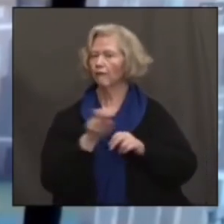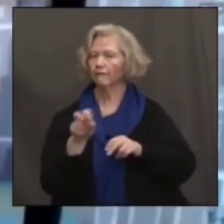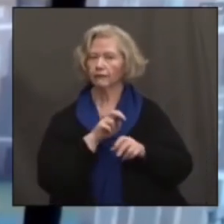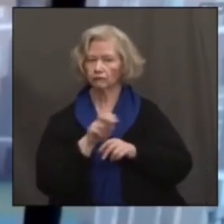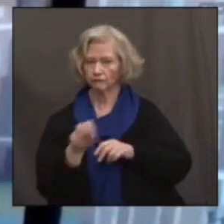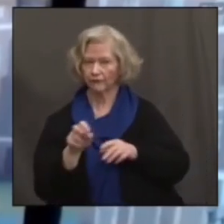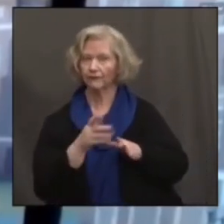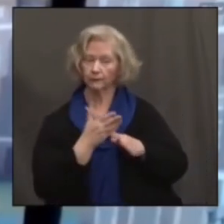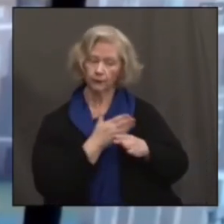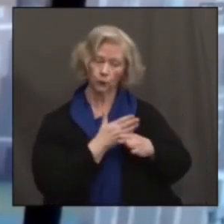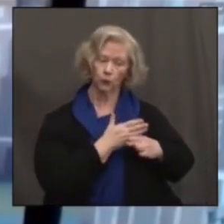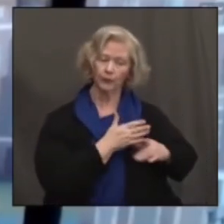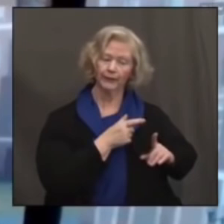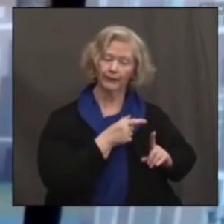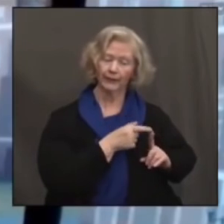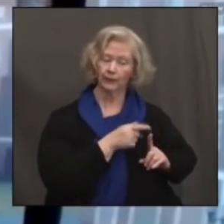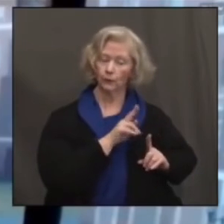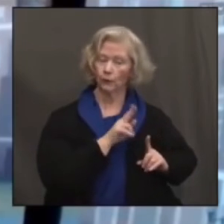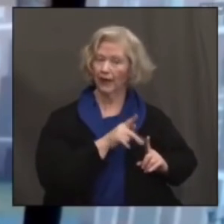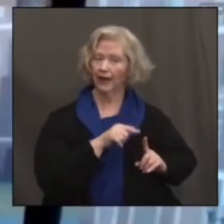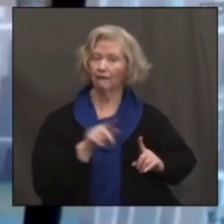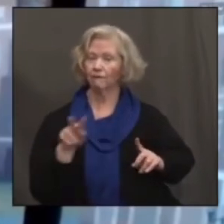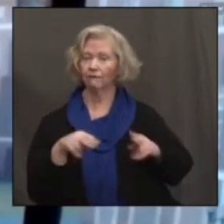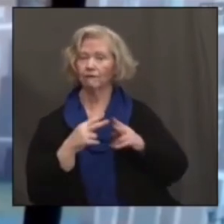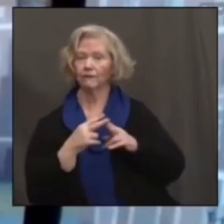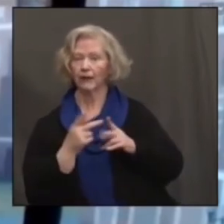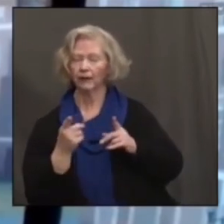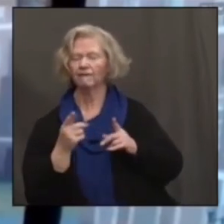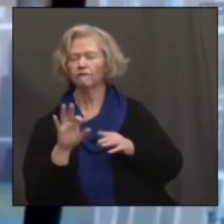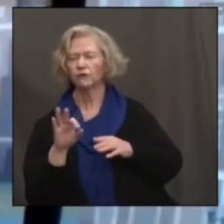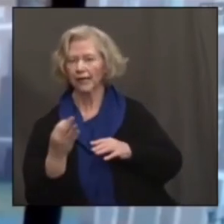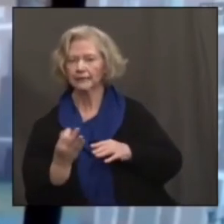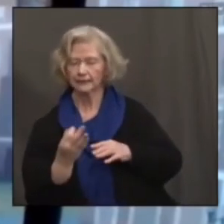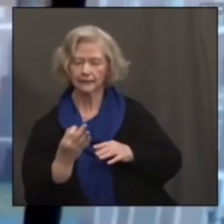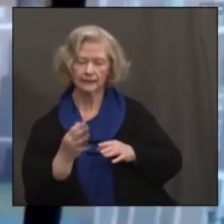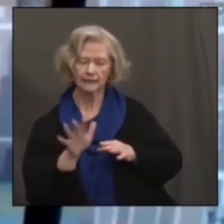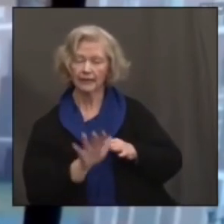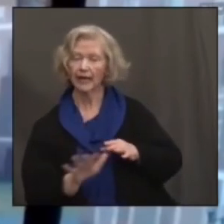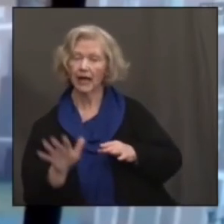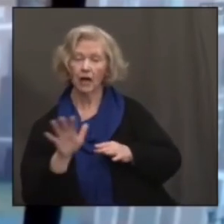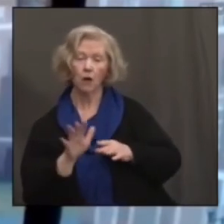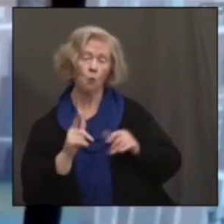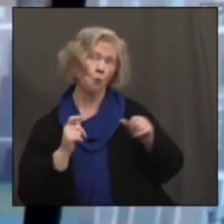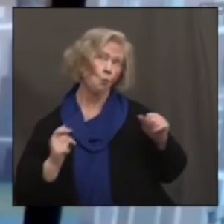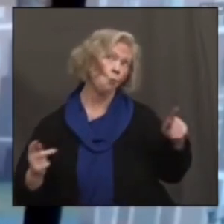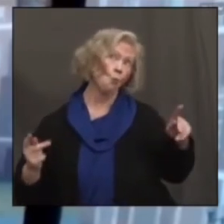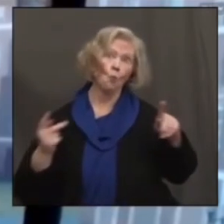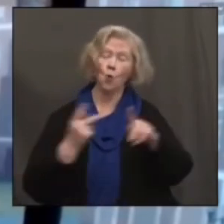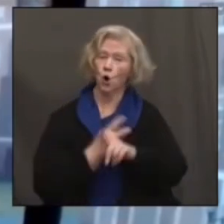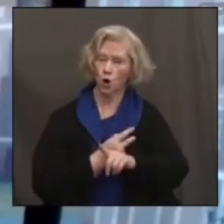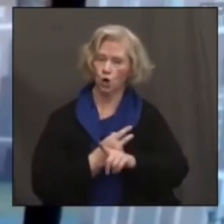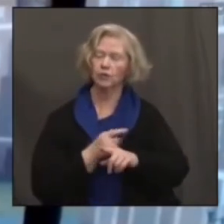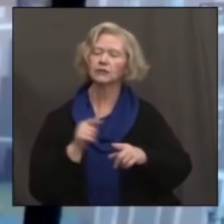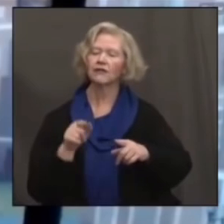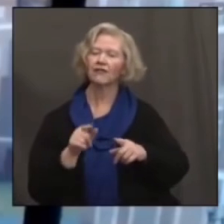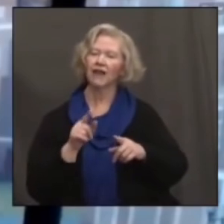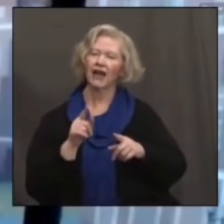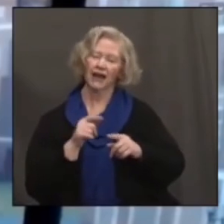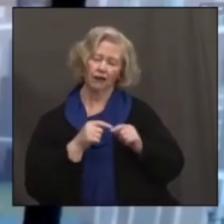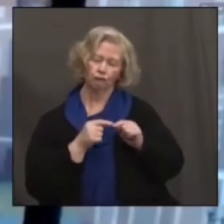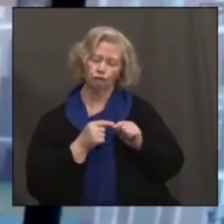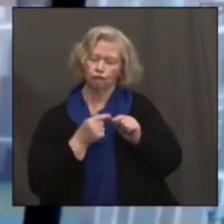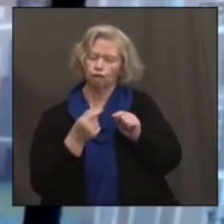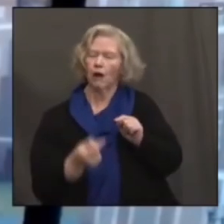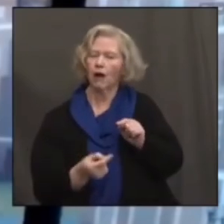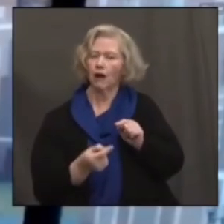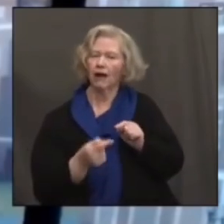the UK and France. Regions of France that got hit hard first were the ones which were just right across the